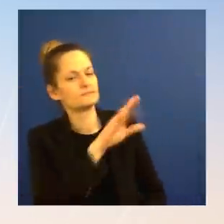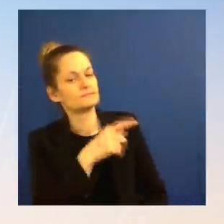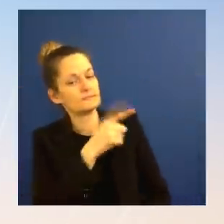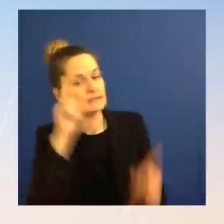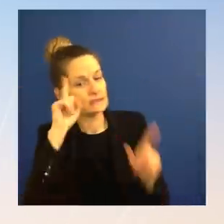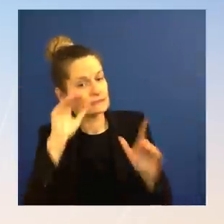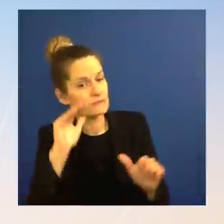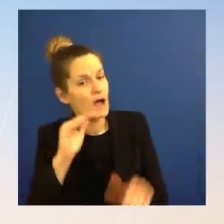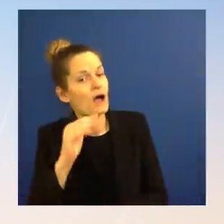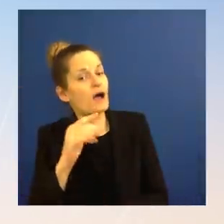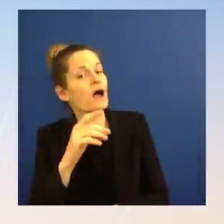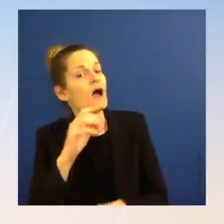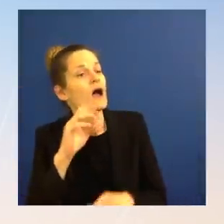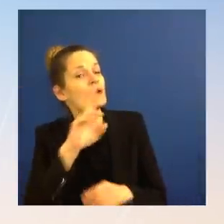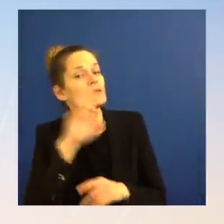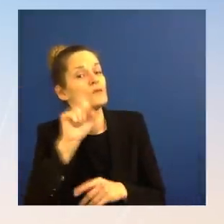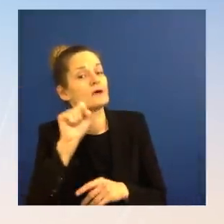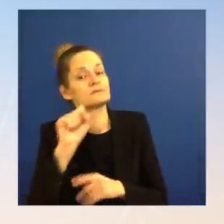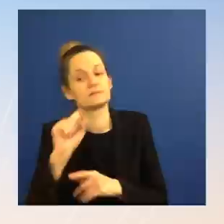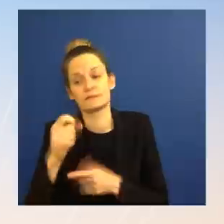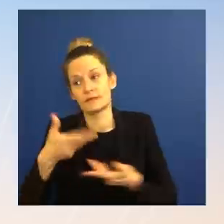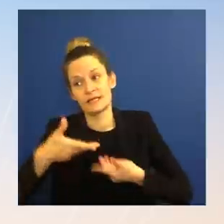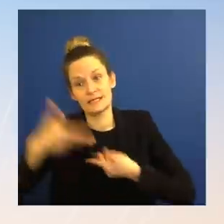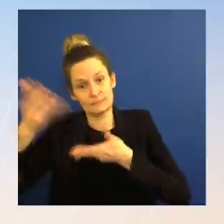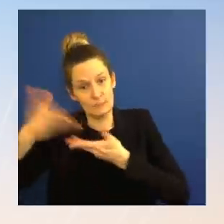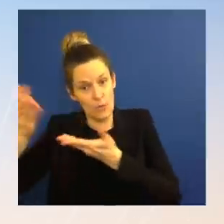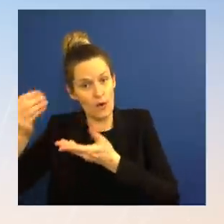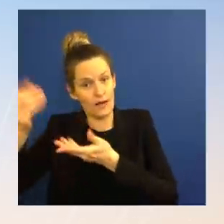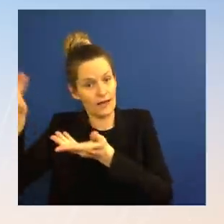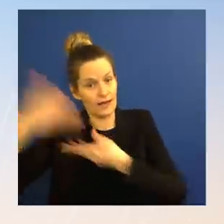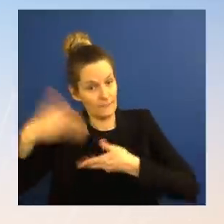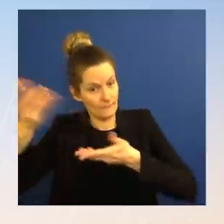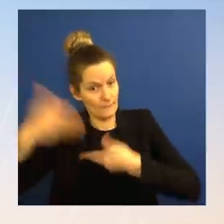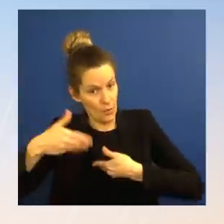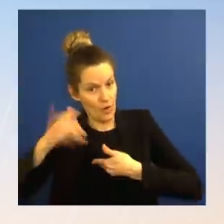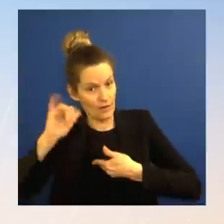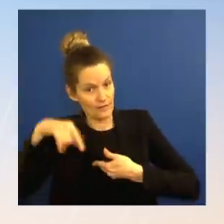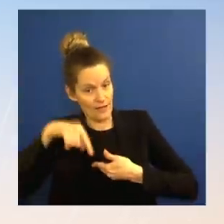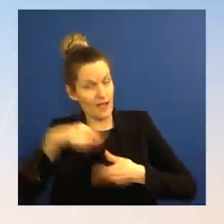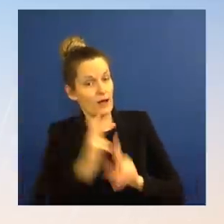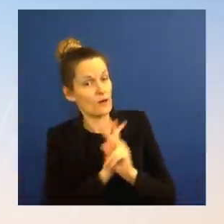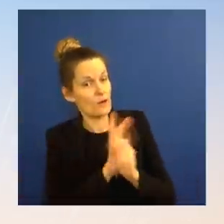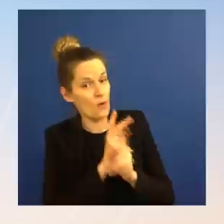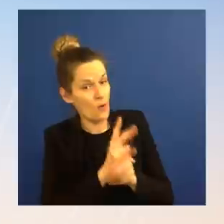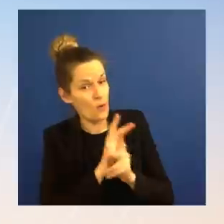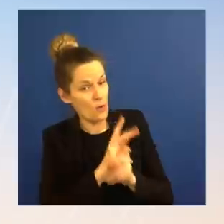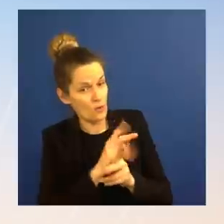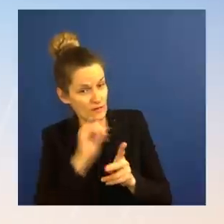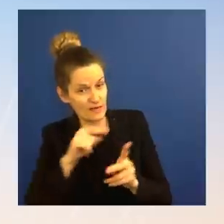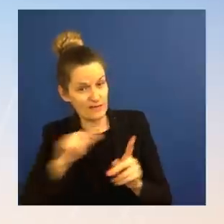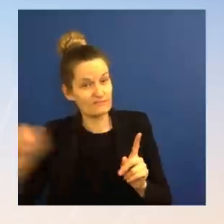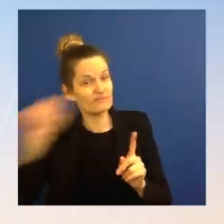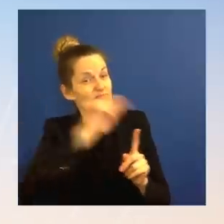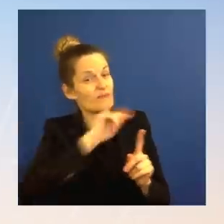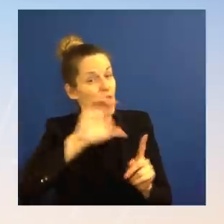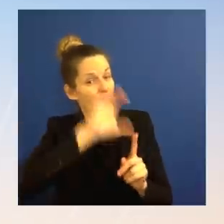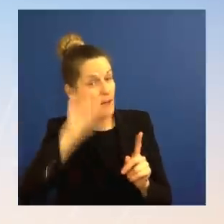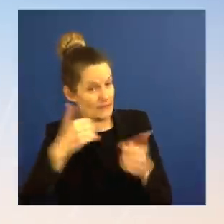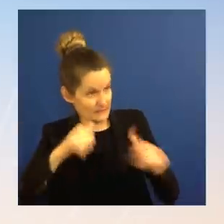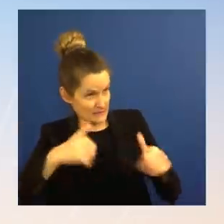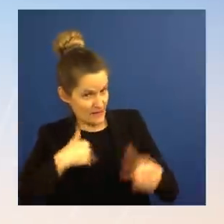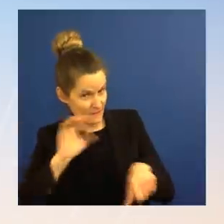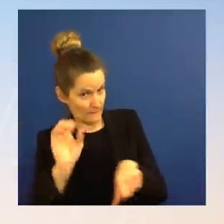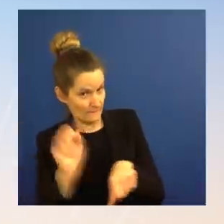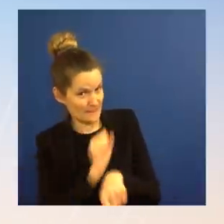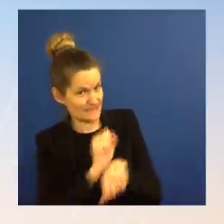commerce with Russian companies and corporations, given the charge of sanctions that we've seen against? Ms. I would have to check and see how these sanctions are